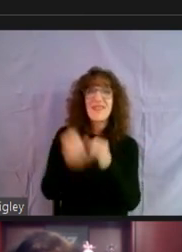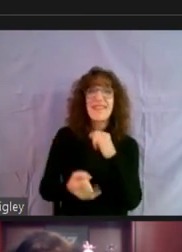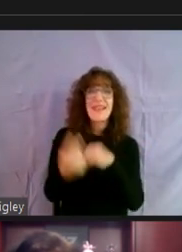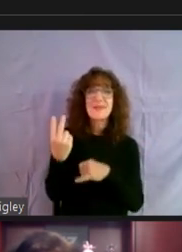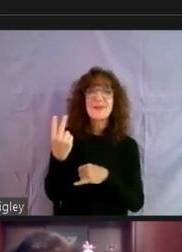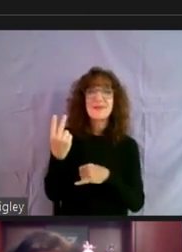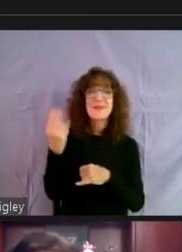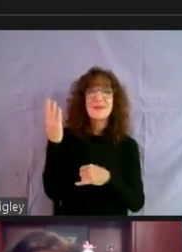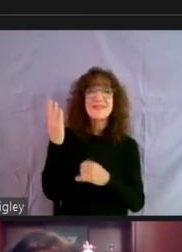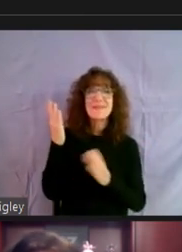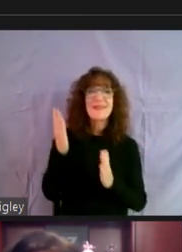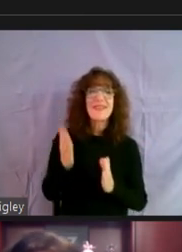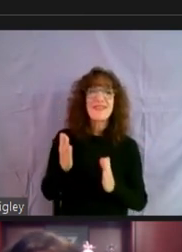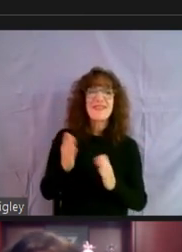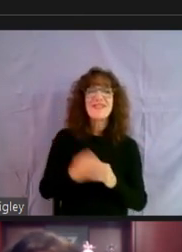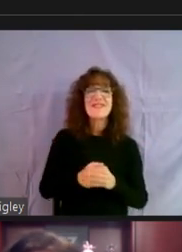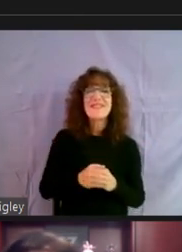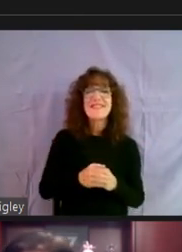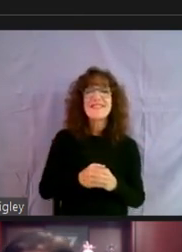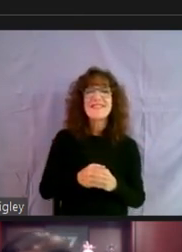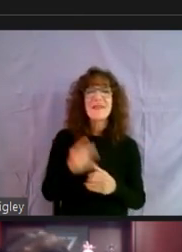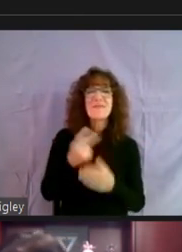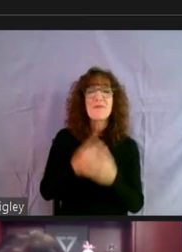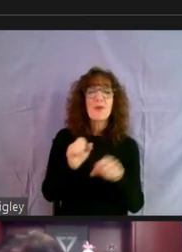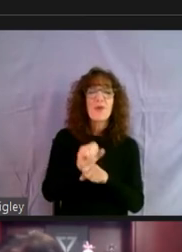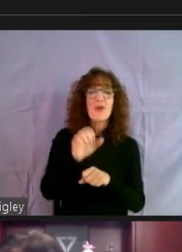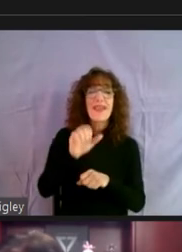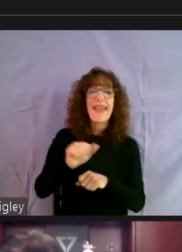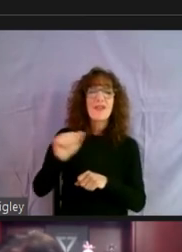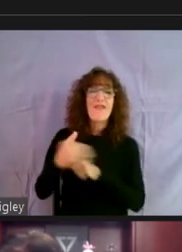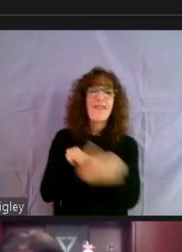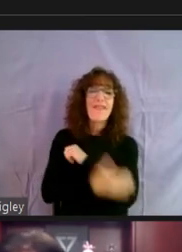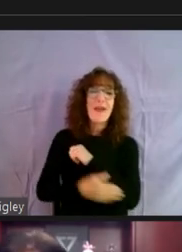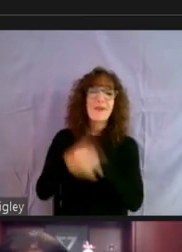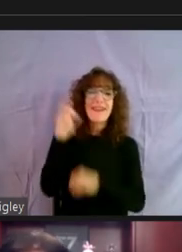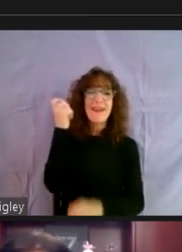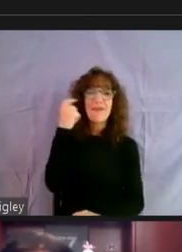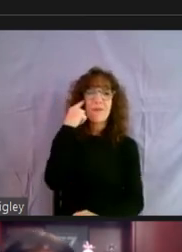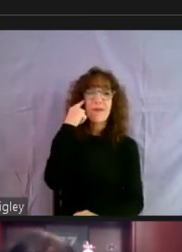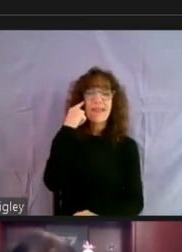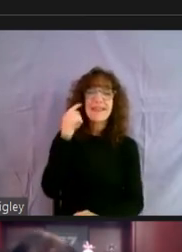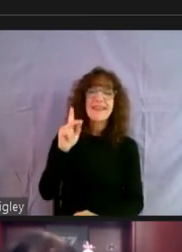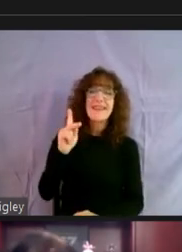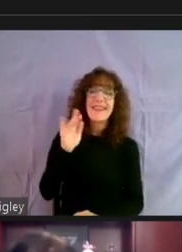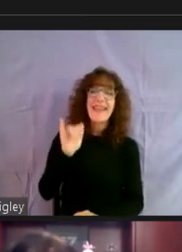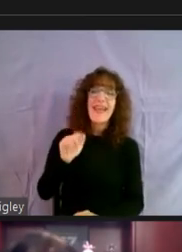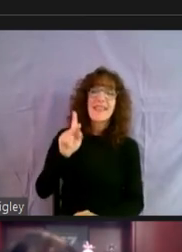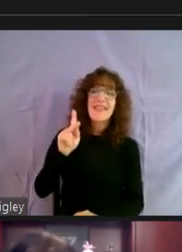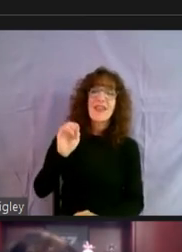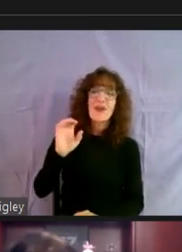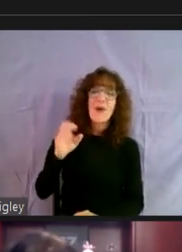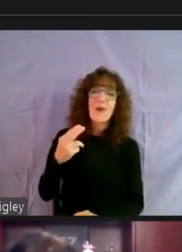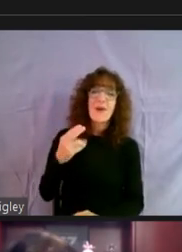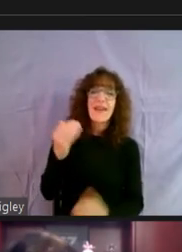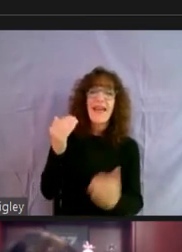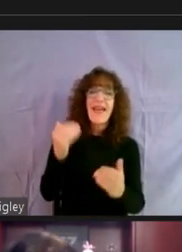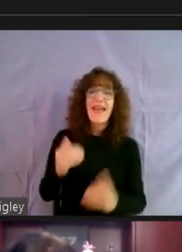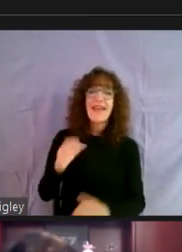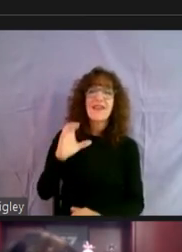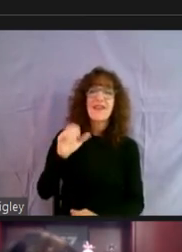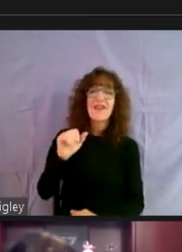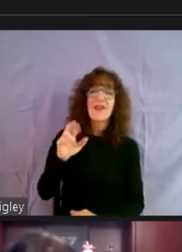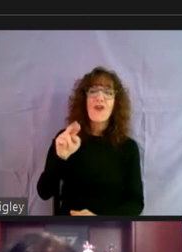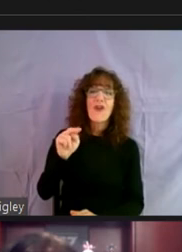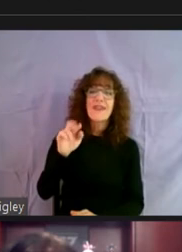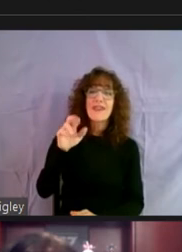speakers that we have, um, who both work for Anne Arundel County and, um, Kathy Koch and, and Carnitra White. And,